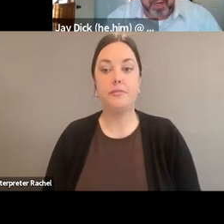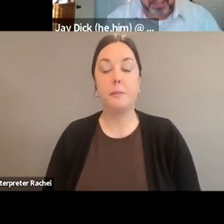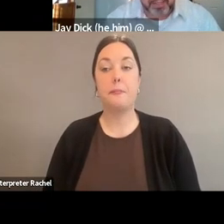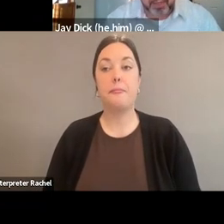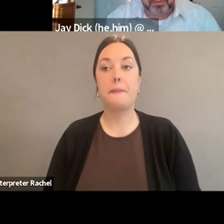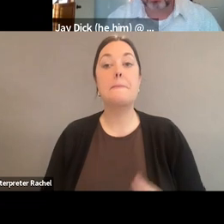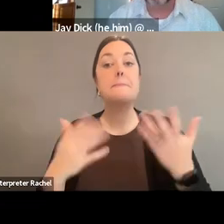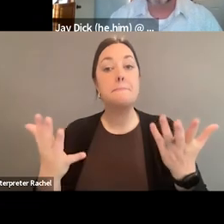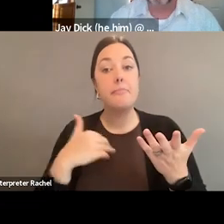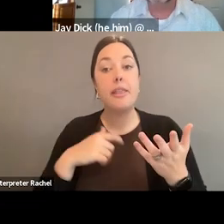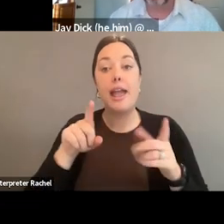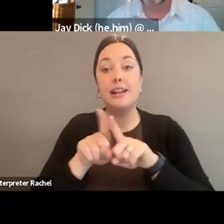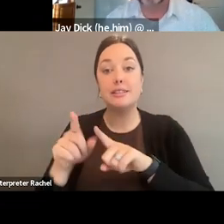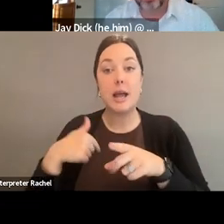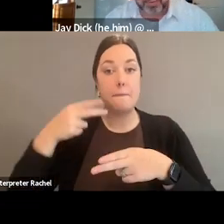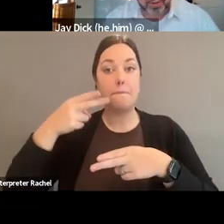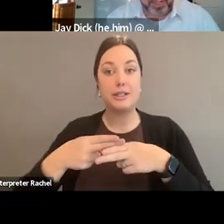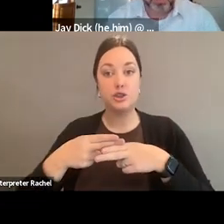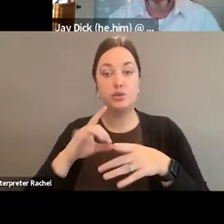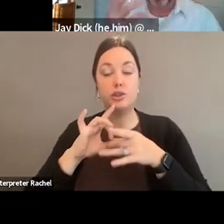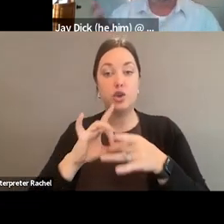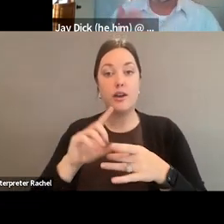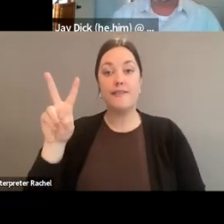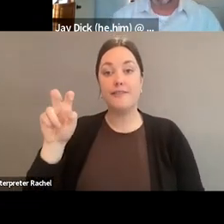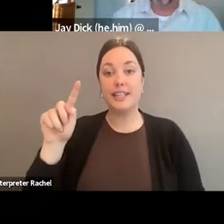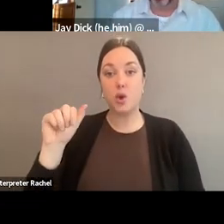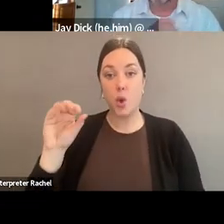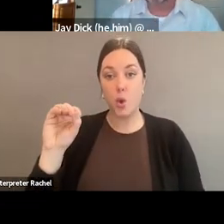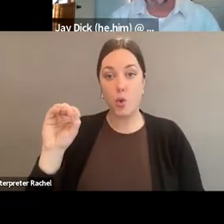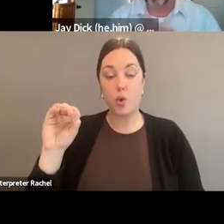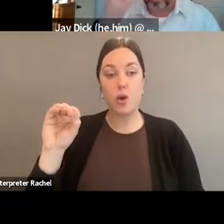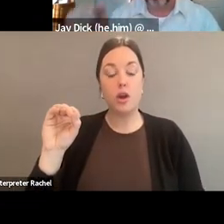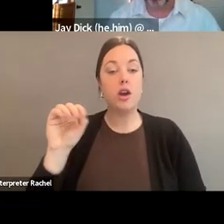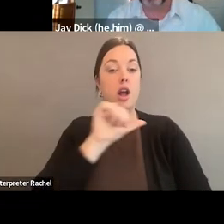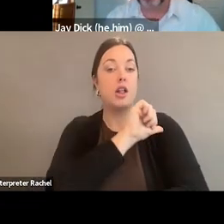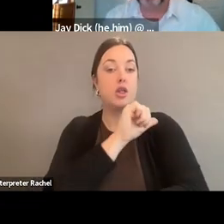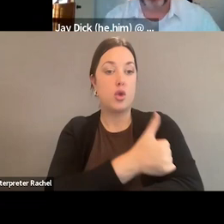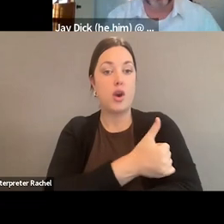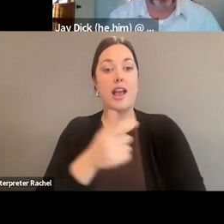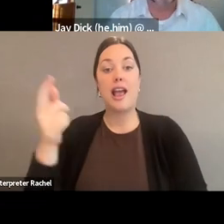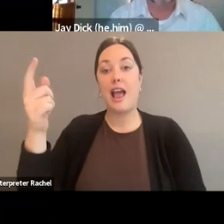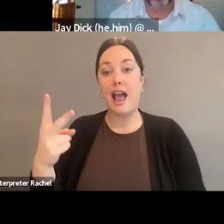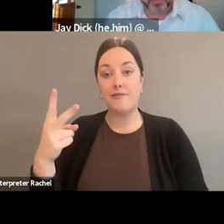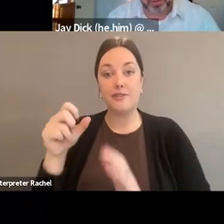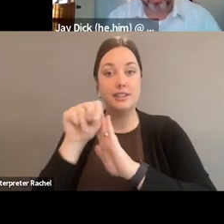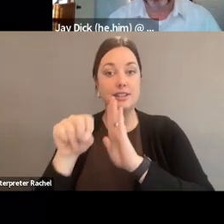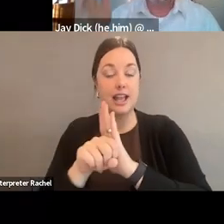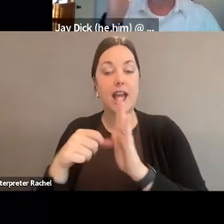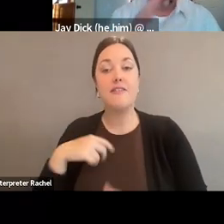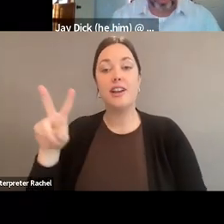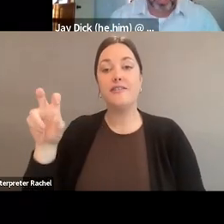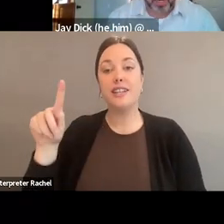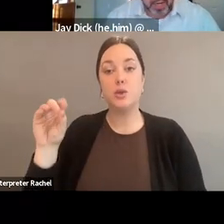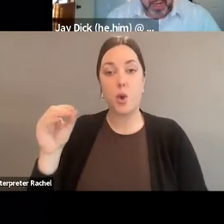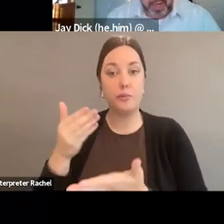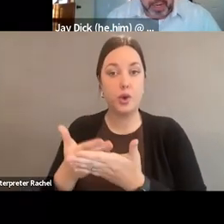So, as I mentioned about veto-proof majorities, half the states now, up from 21, over half the states now will have veto-proof majorities,